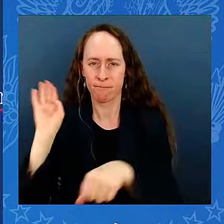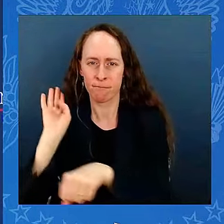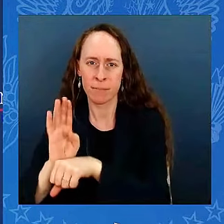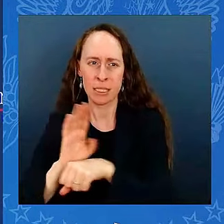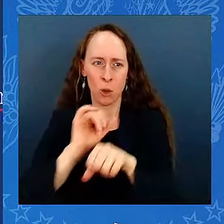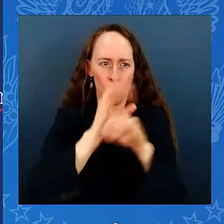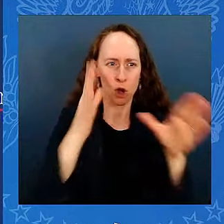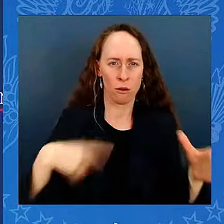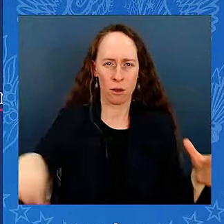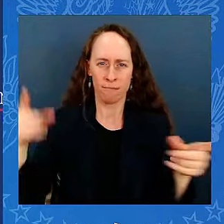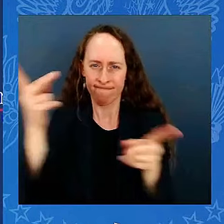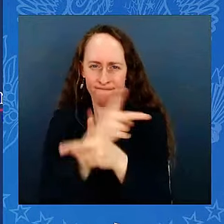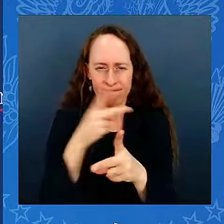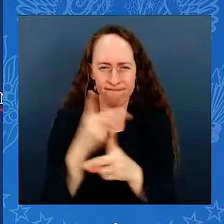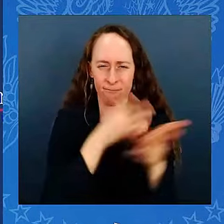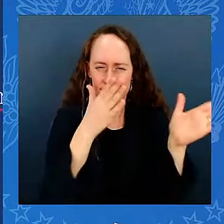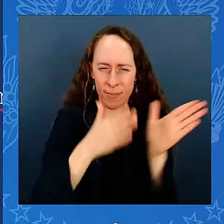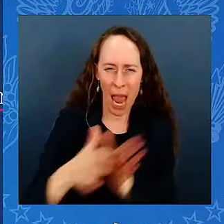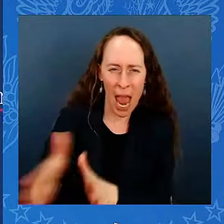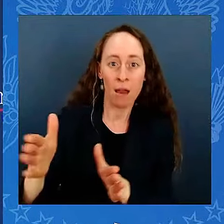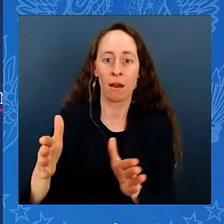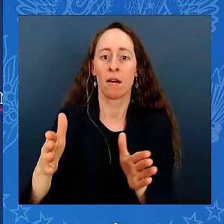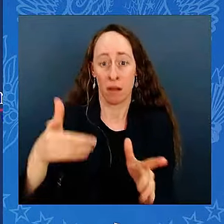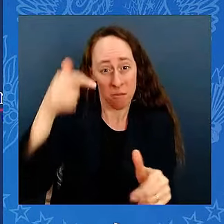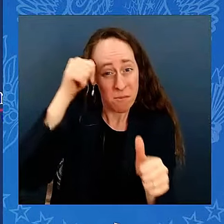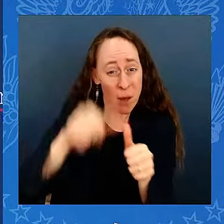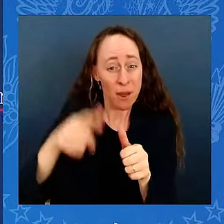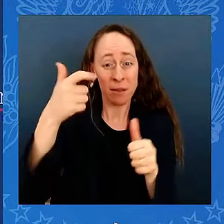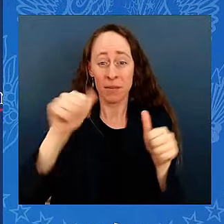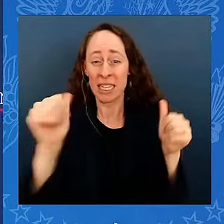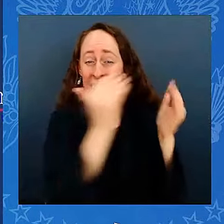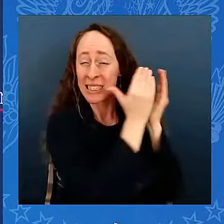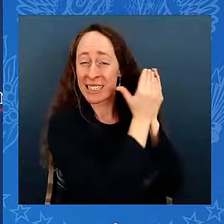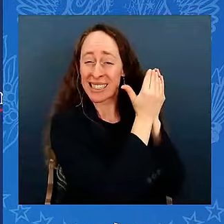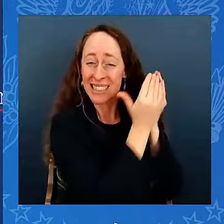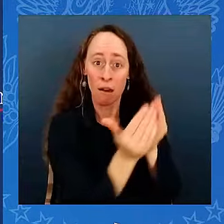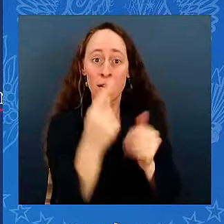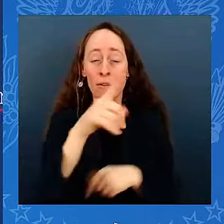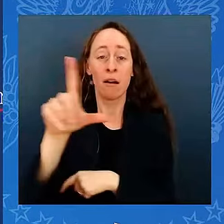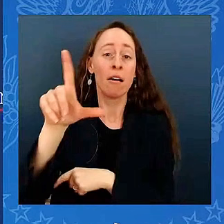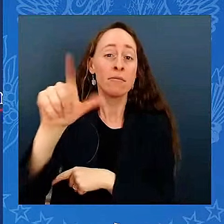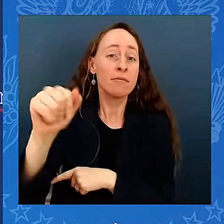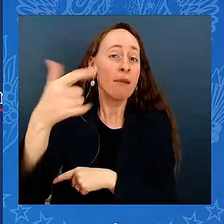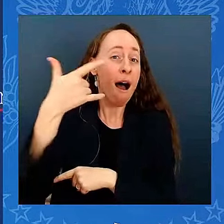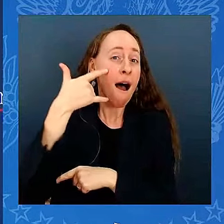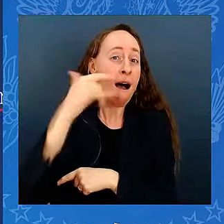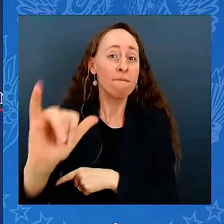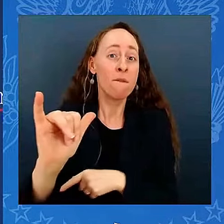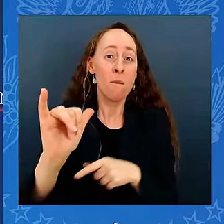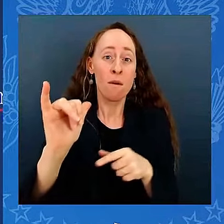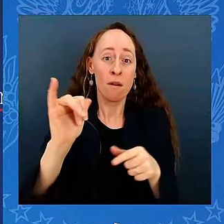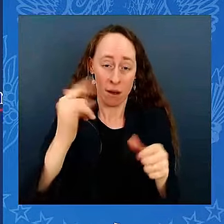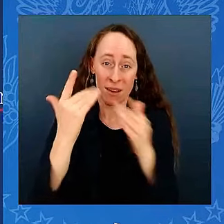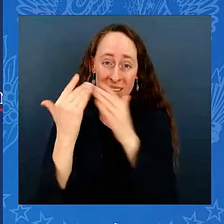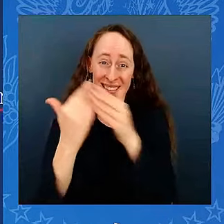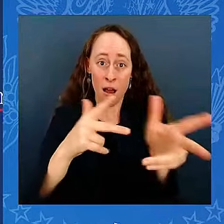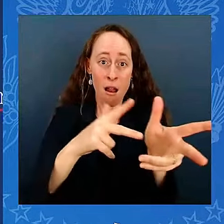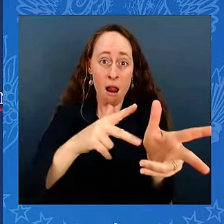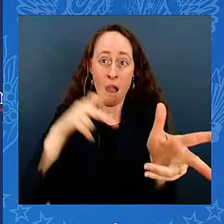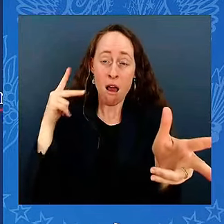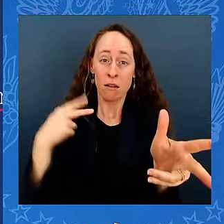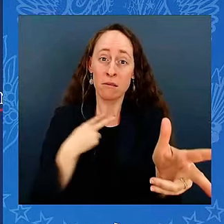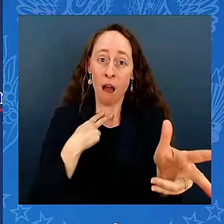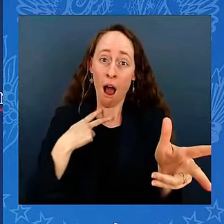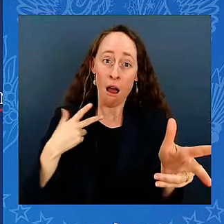massive cargo ships stuck outside the port of Los Angeles, delaying deliveries and driving up prices during the holiday season?